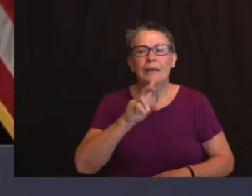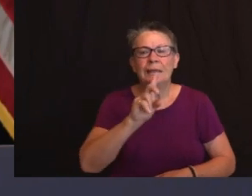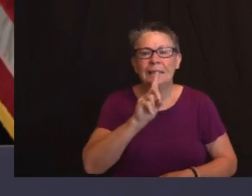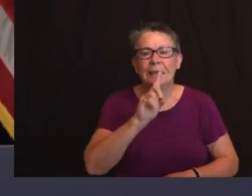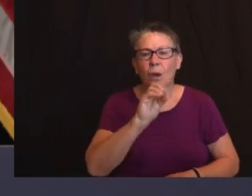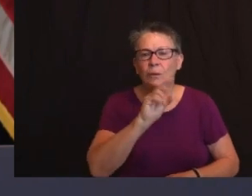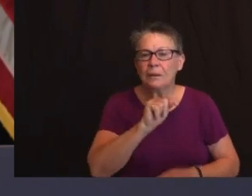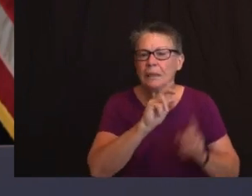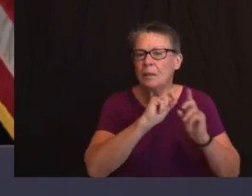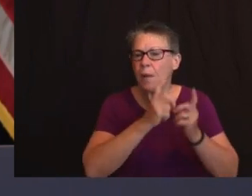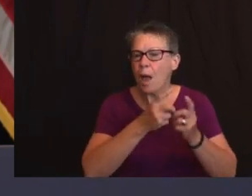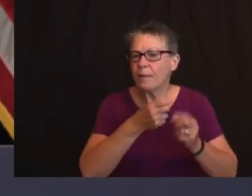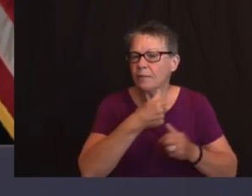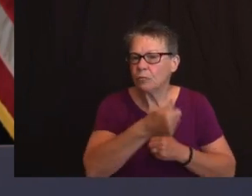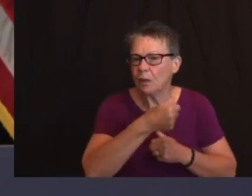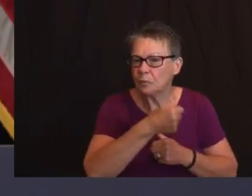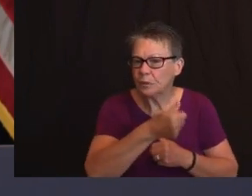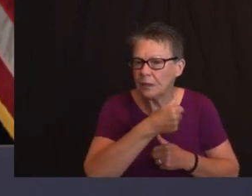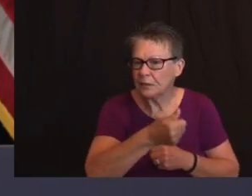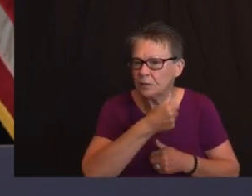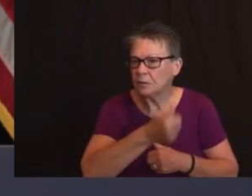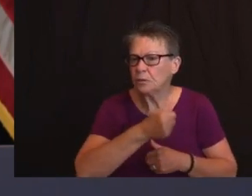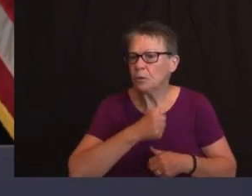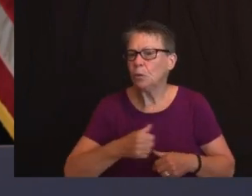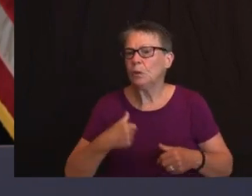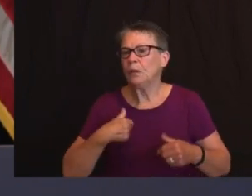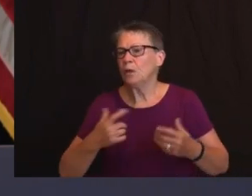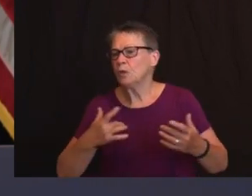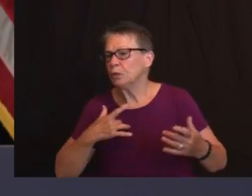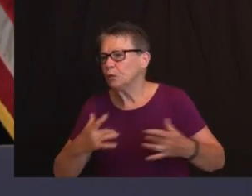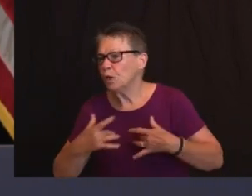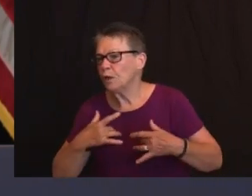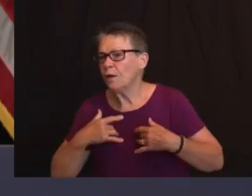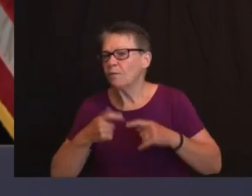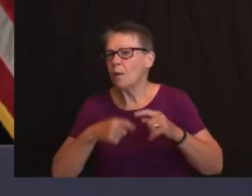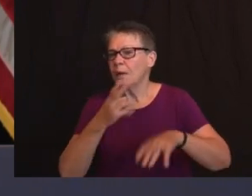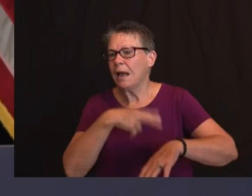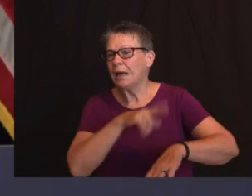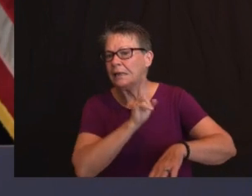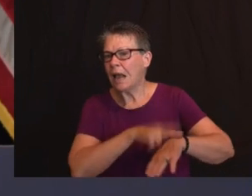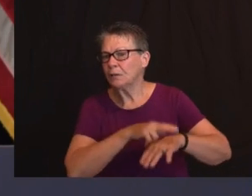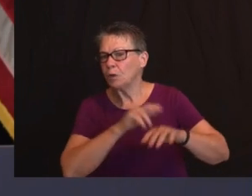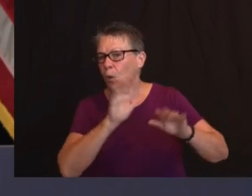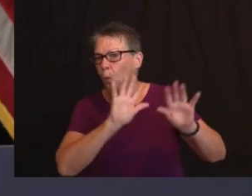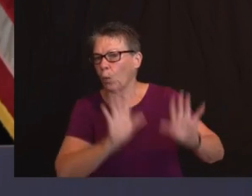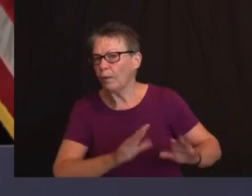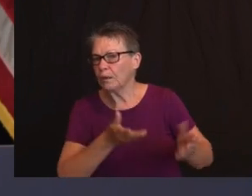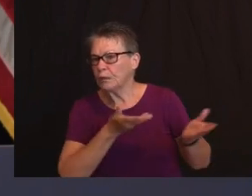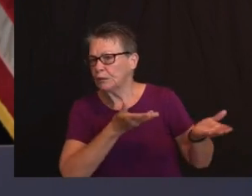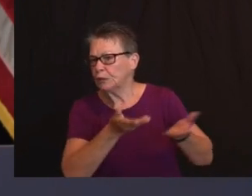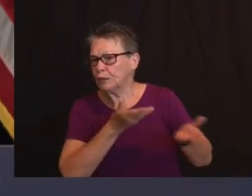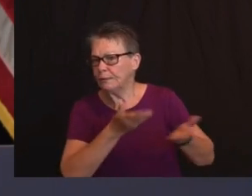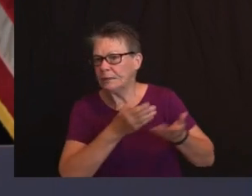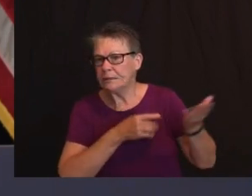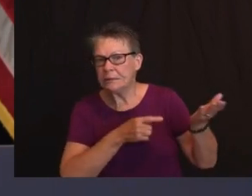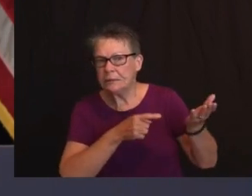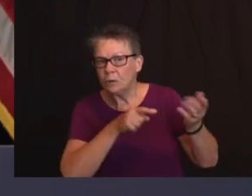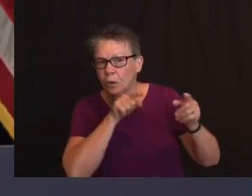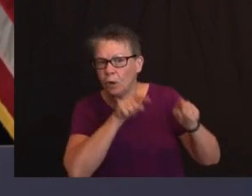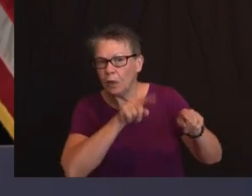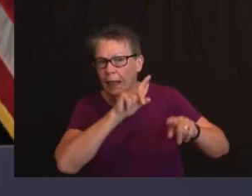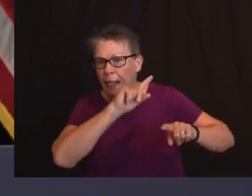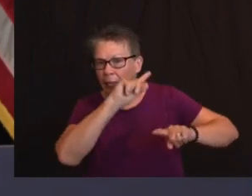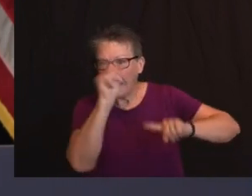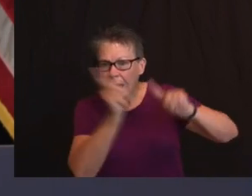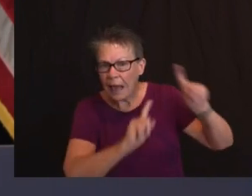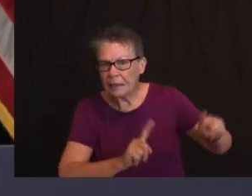there is some concern from National Weather Service about the potential for severe thunderstorms that may spin into tornadoes in the southern part